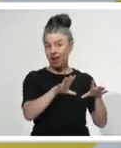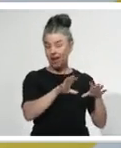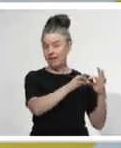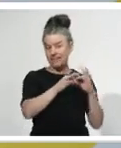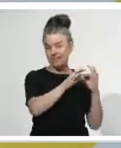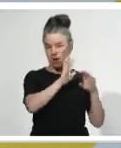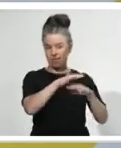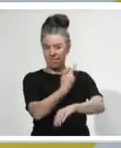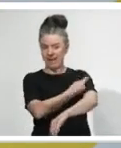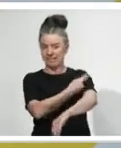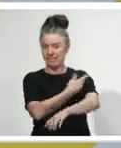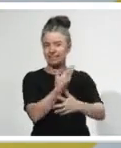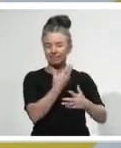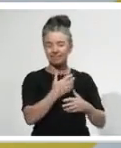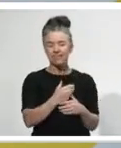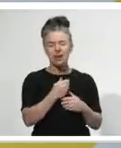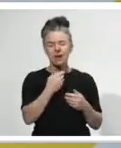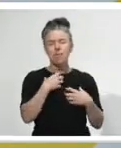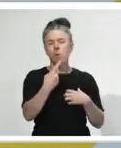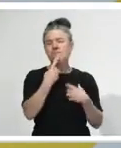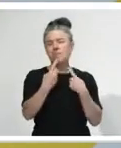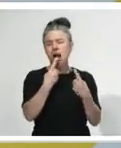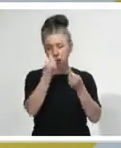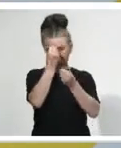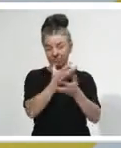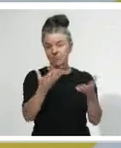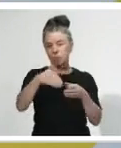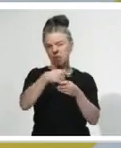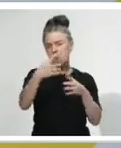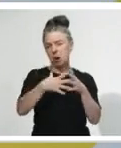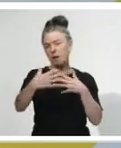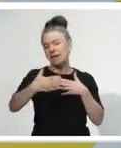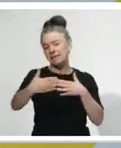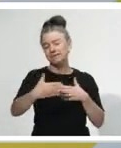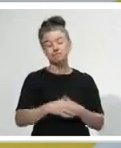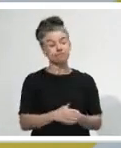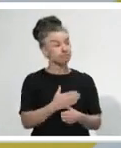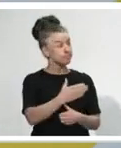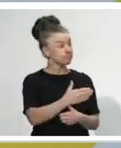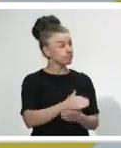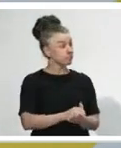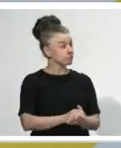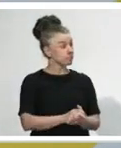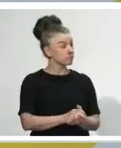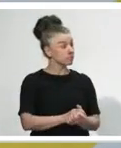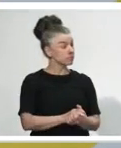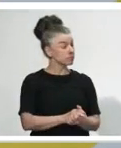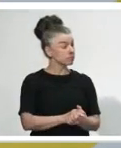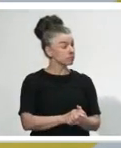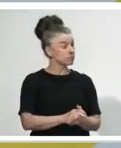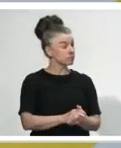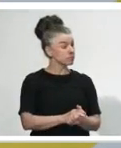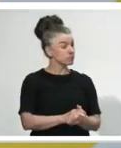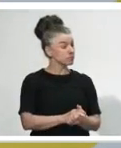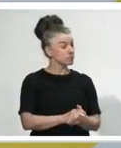with Australia and we'll have some more about that within the next week. Can we talk about that? Is there any work here specifically